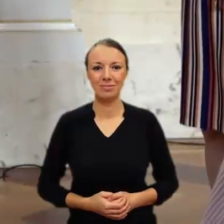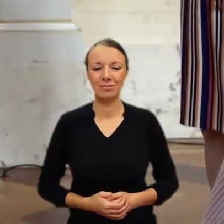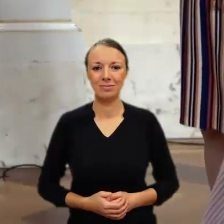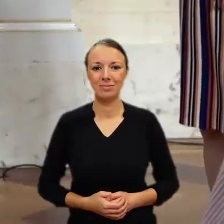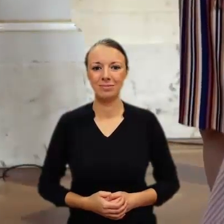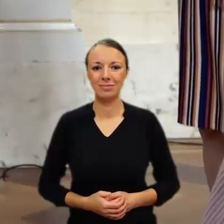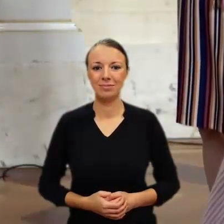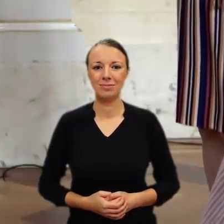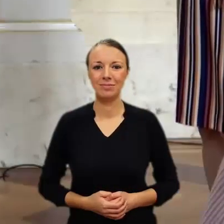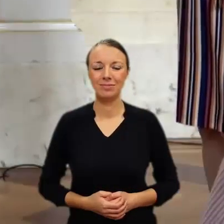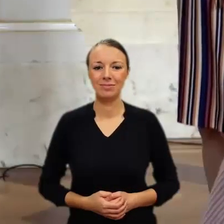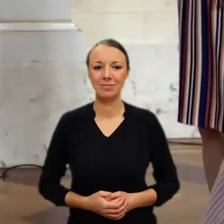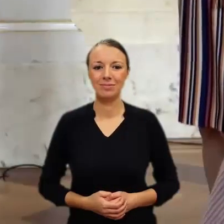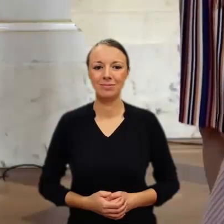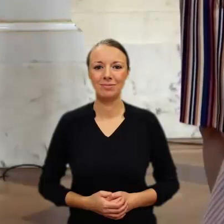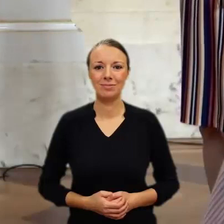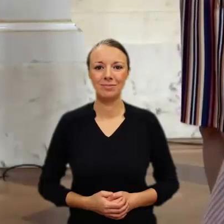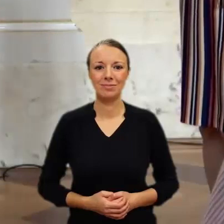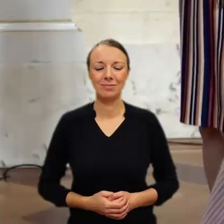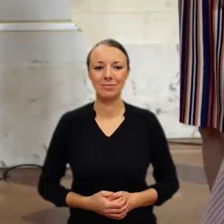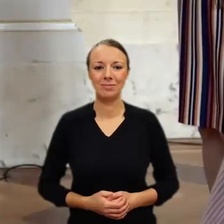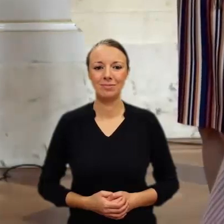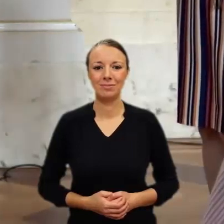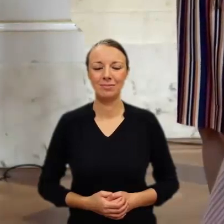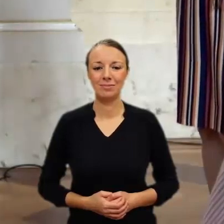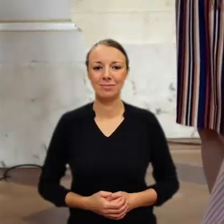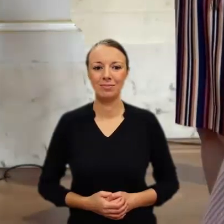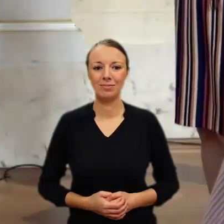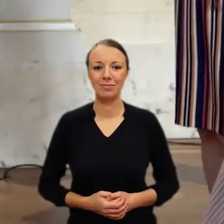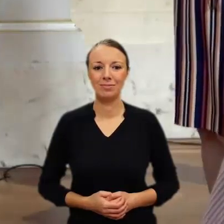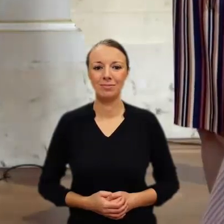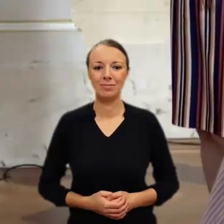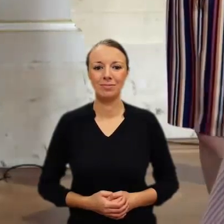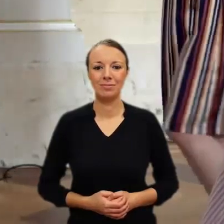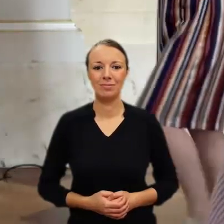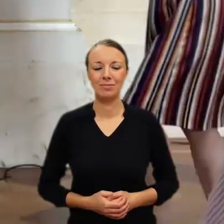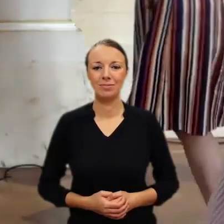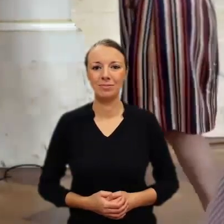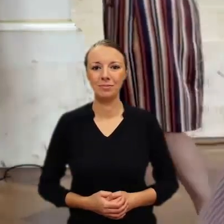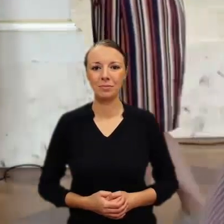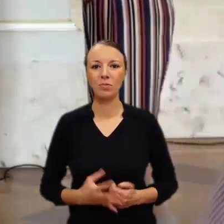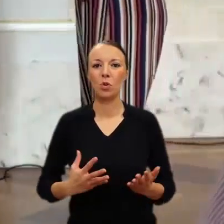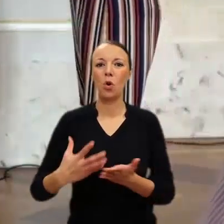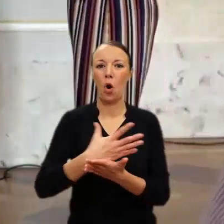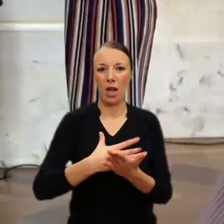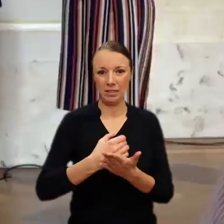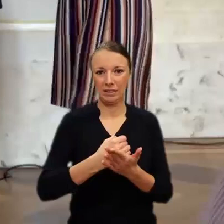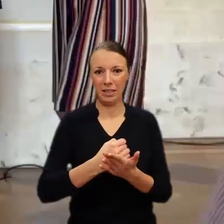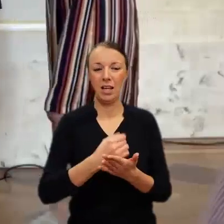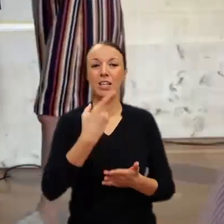actually Jan Tarnowski who is the grandson of Zisław Tarnowski so he knows Dzikov very well he does